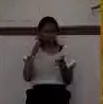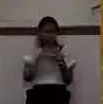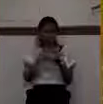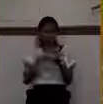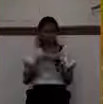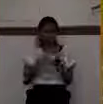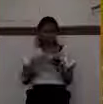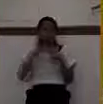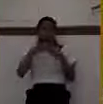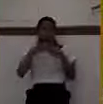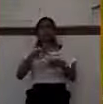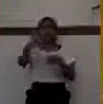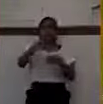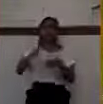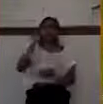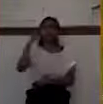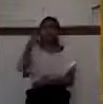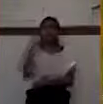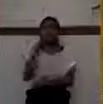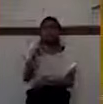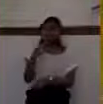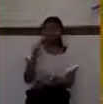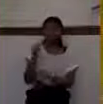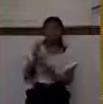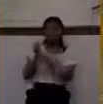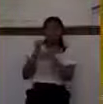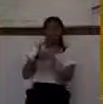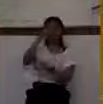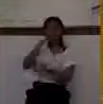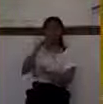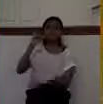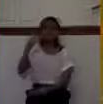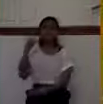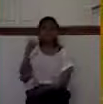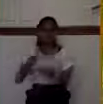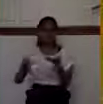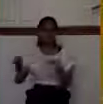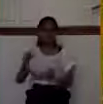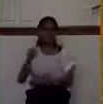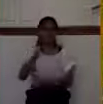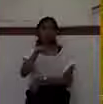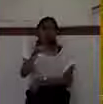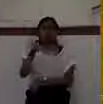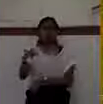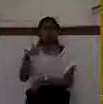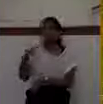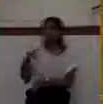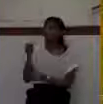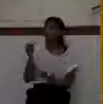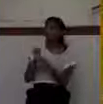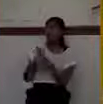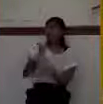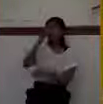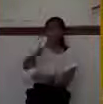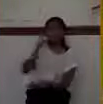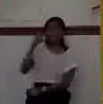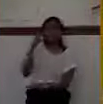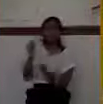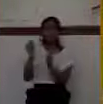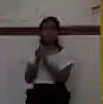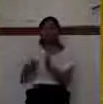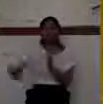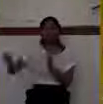this the jealousy of God, where they provoked God to jealousy in verse number 22. And they provoked him to jealousy with their